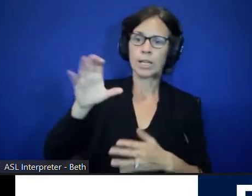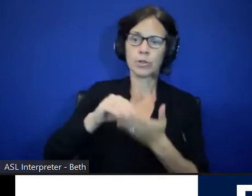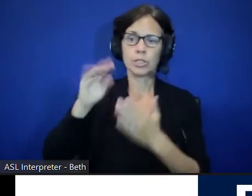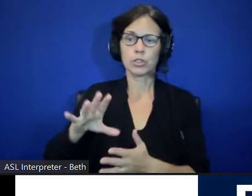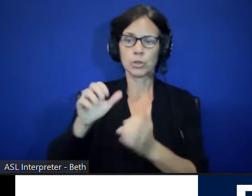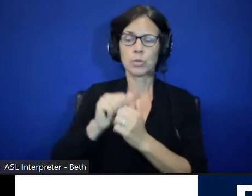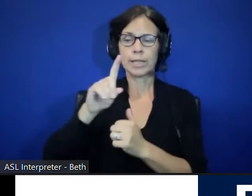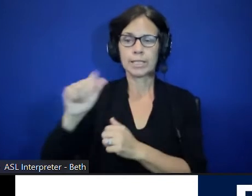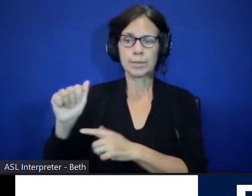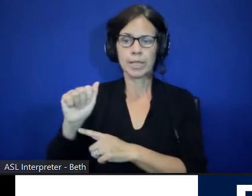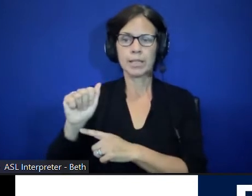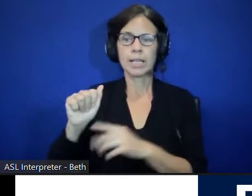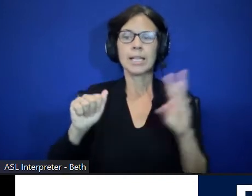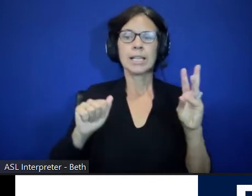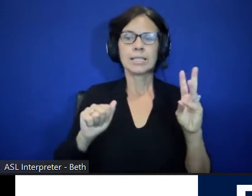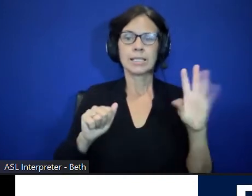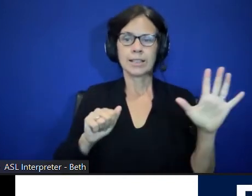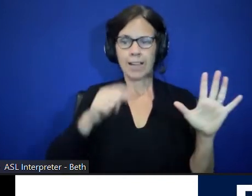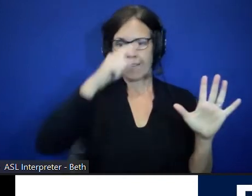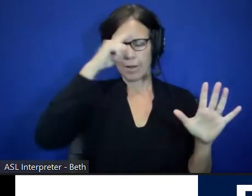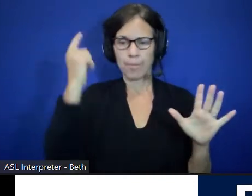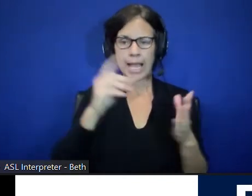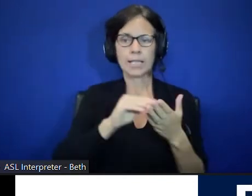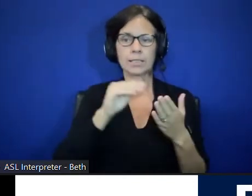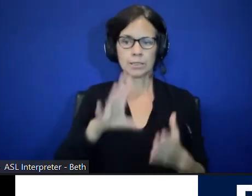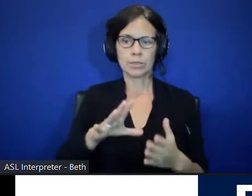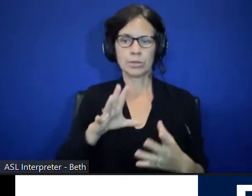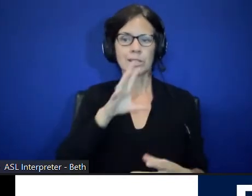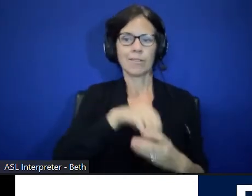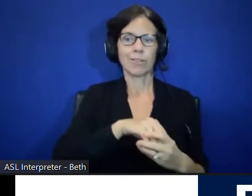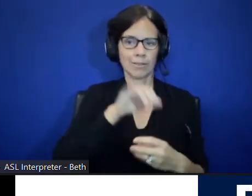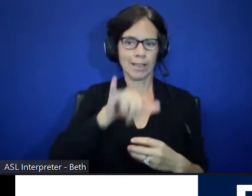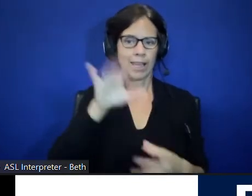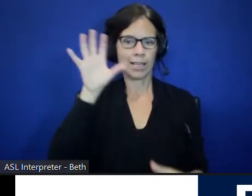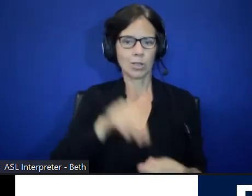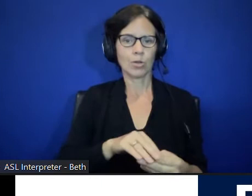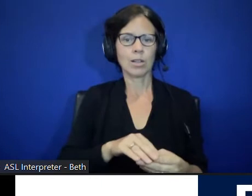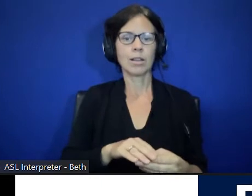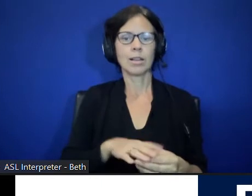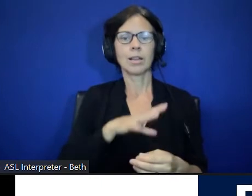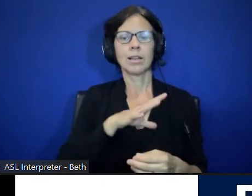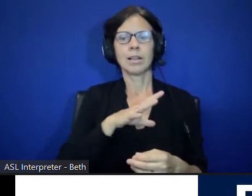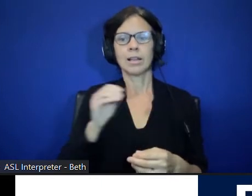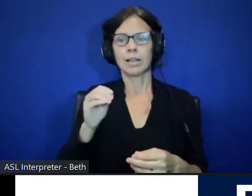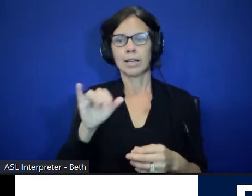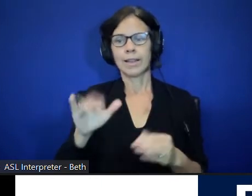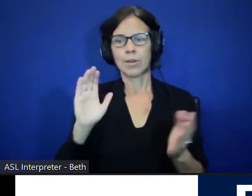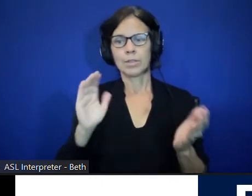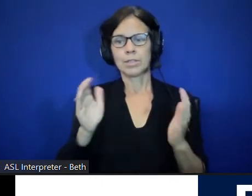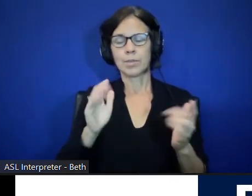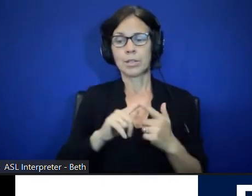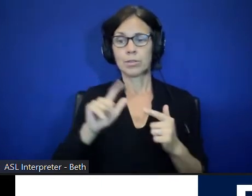disabilities. It was 65 black students that were in that total, and that was compared to